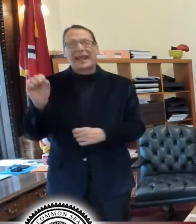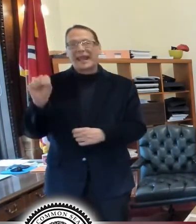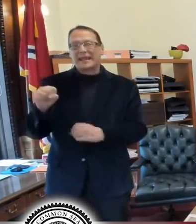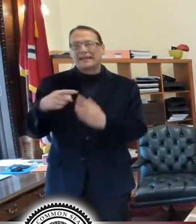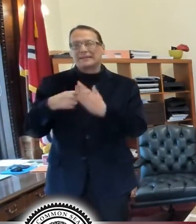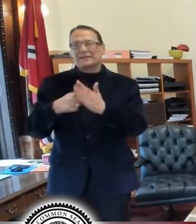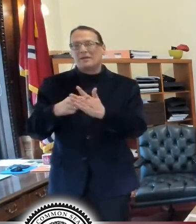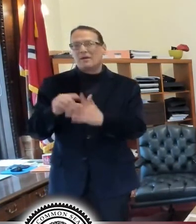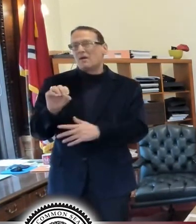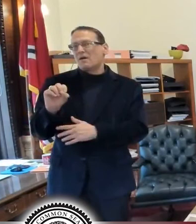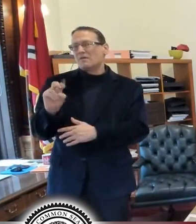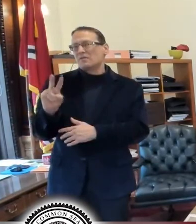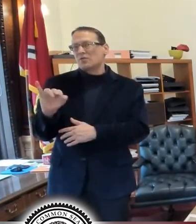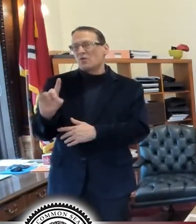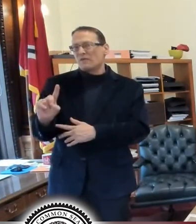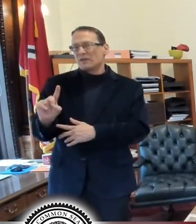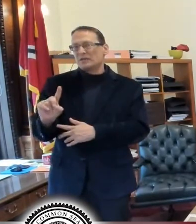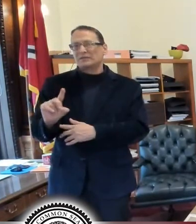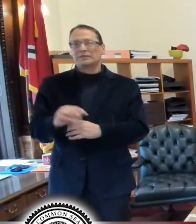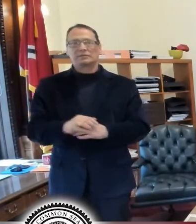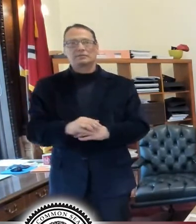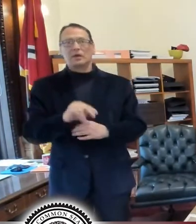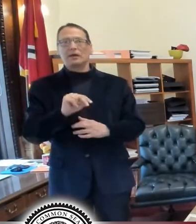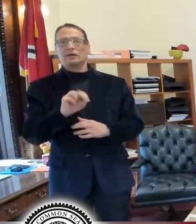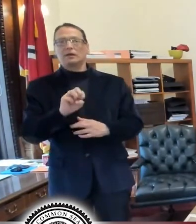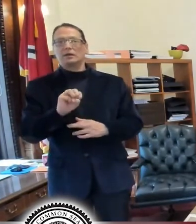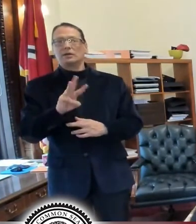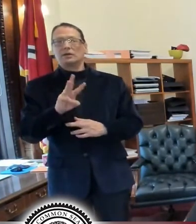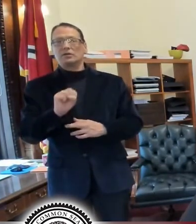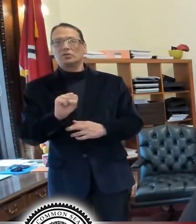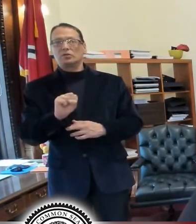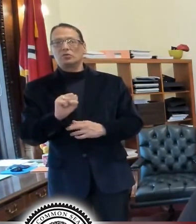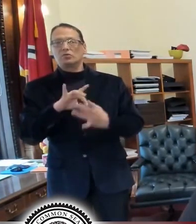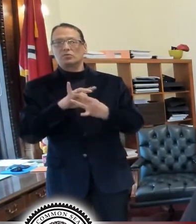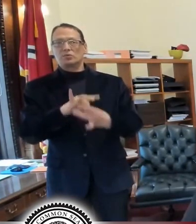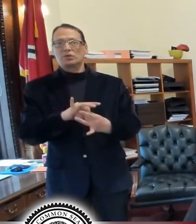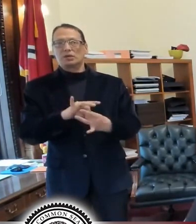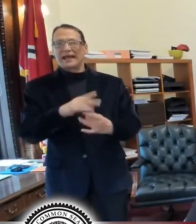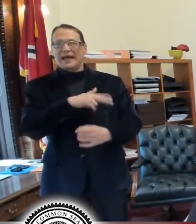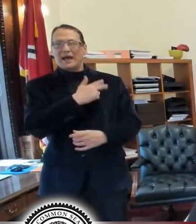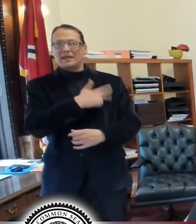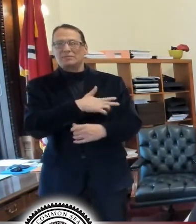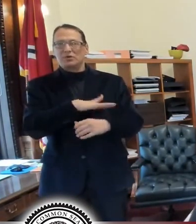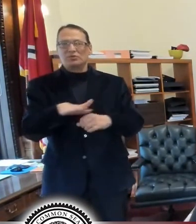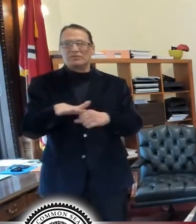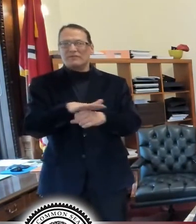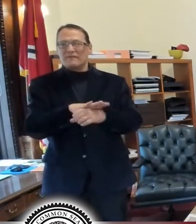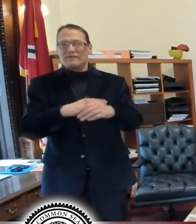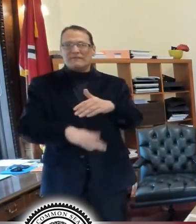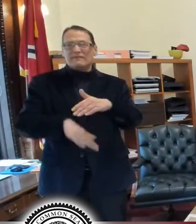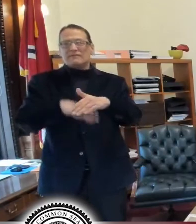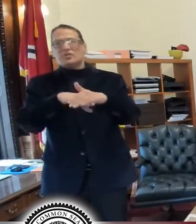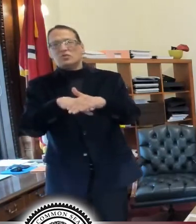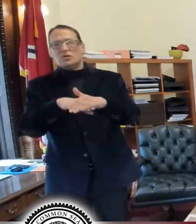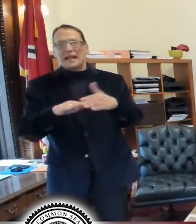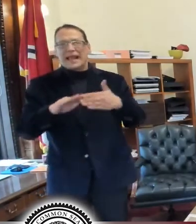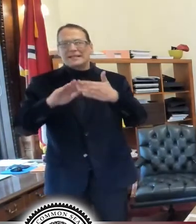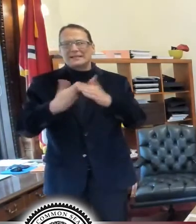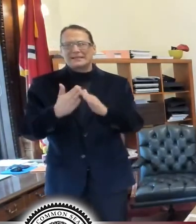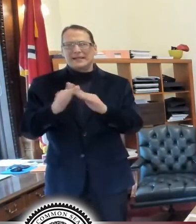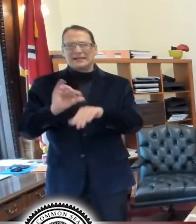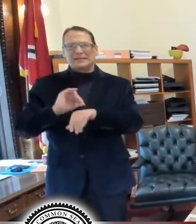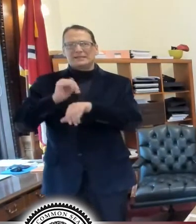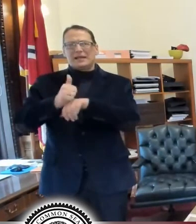starting with COVID. There's been a lot of news nationally about hospitals being at capacity or overrun and cities building field